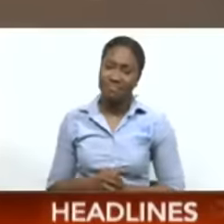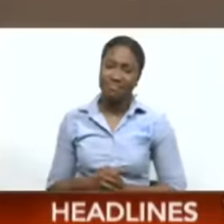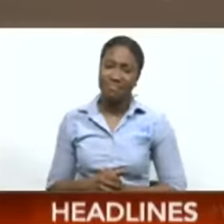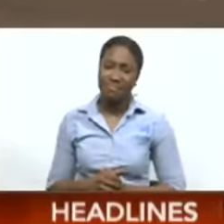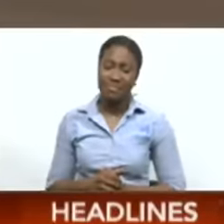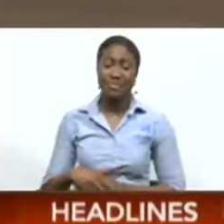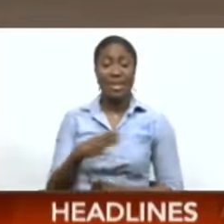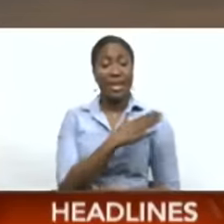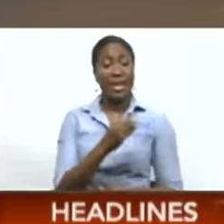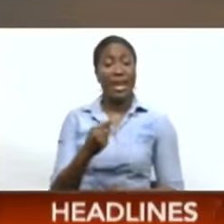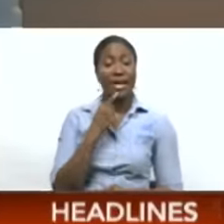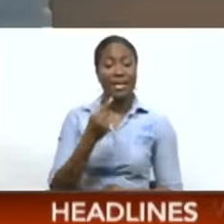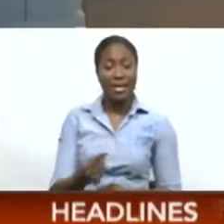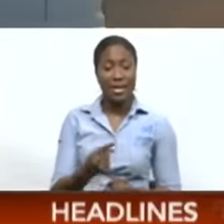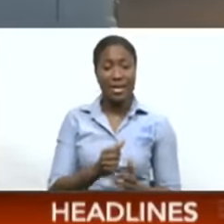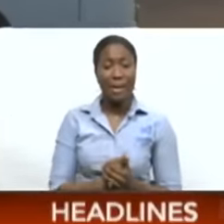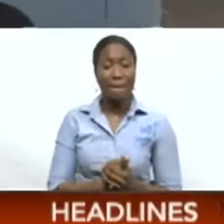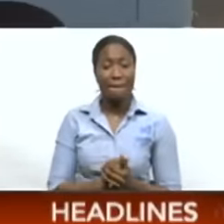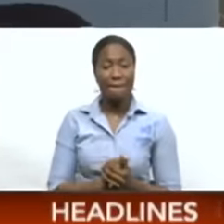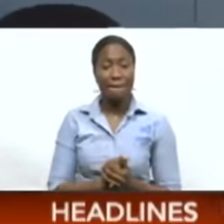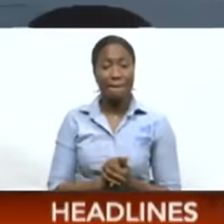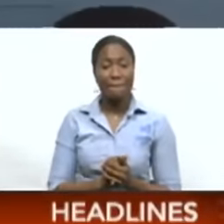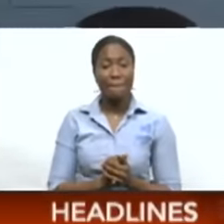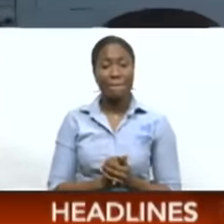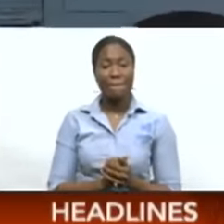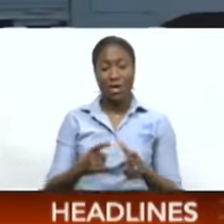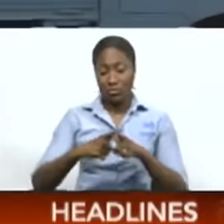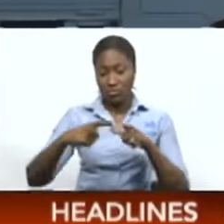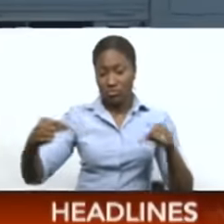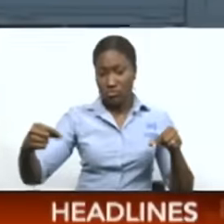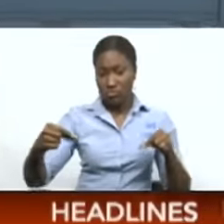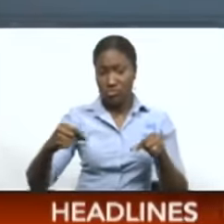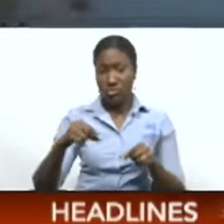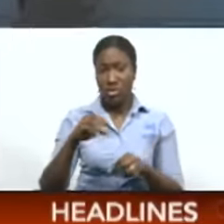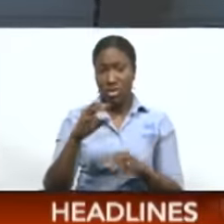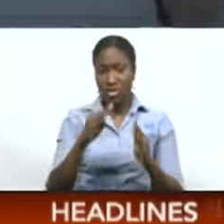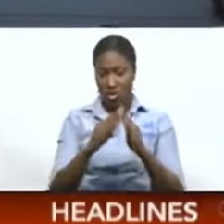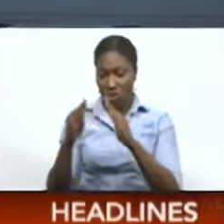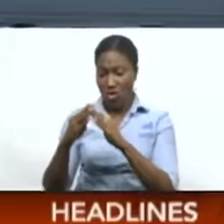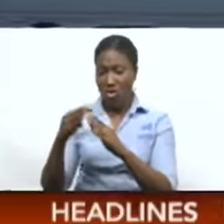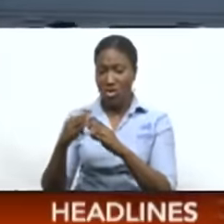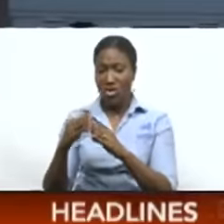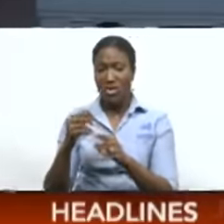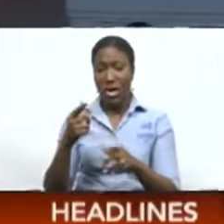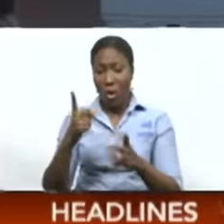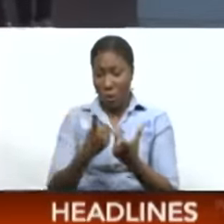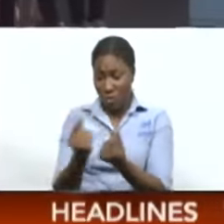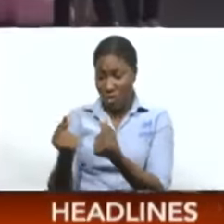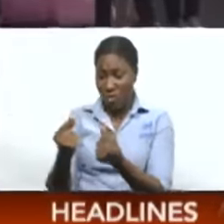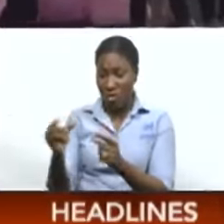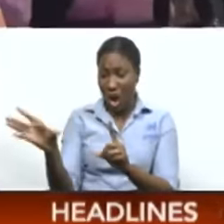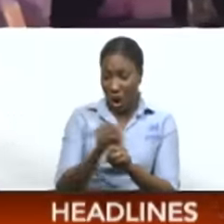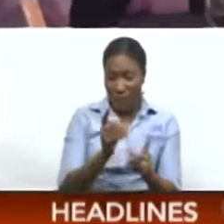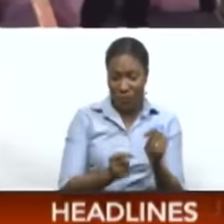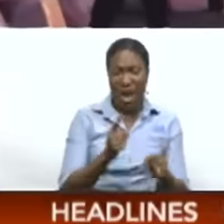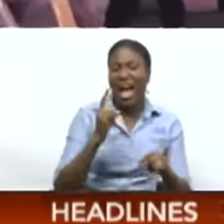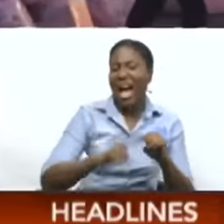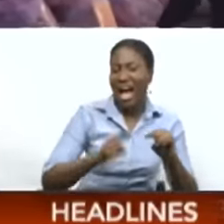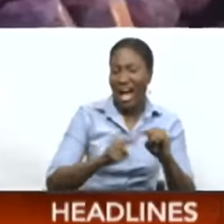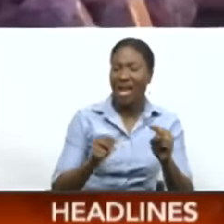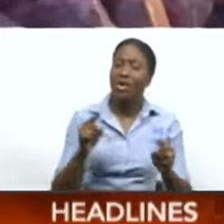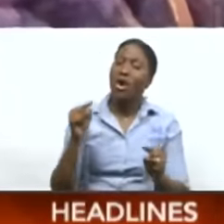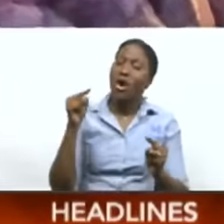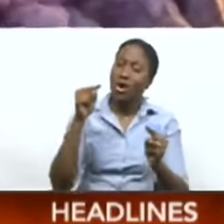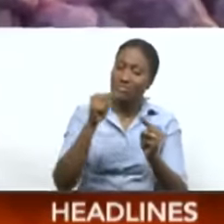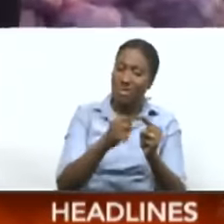Thompson says the hard-handed approach a town like Osaki takes cannot work in TNT until the infrastructure is put in place.